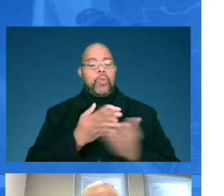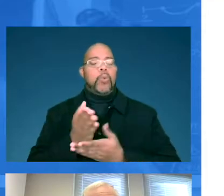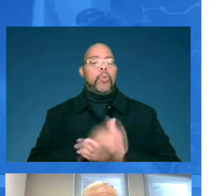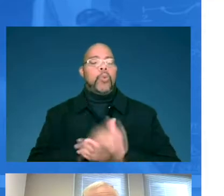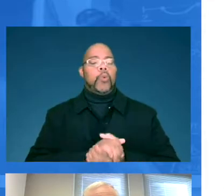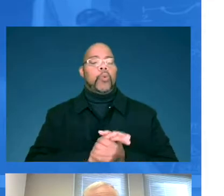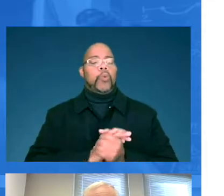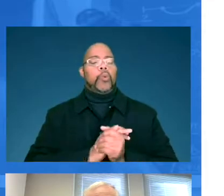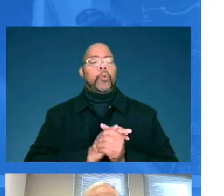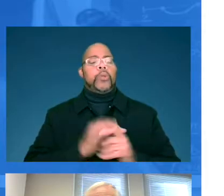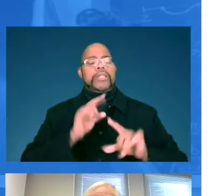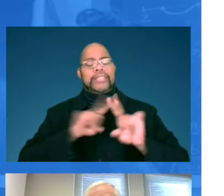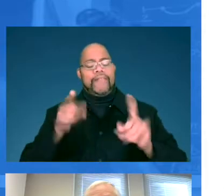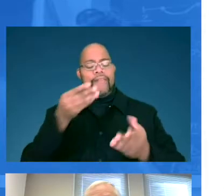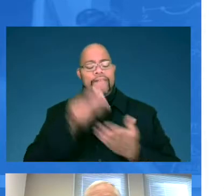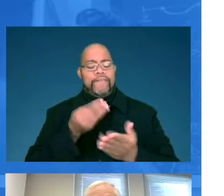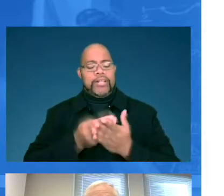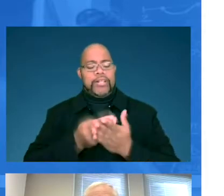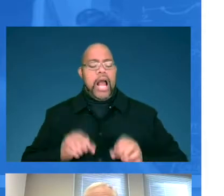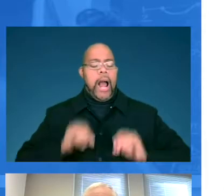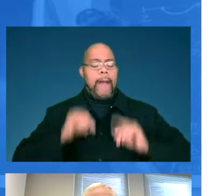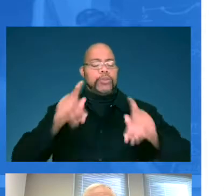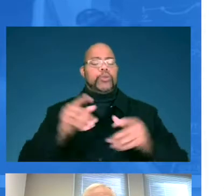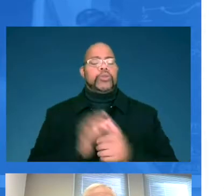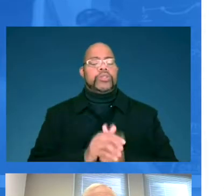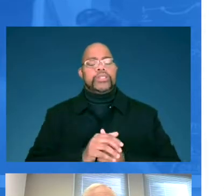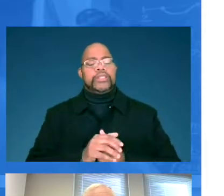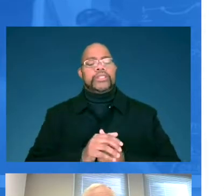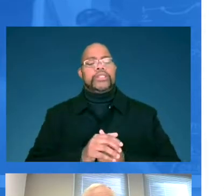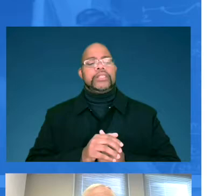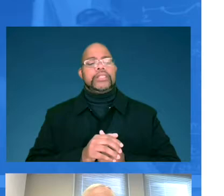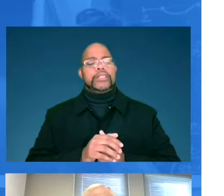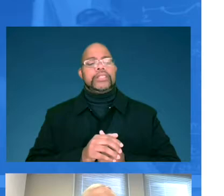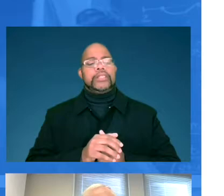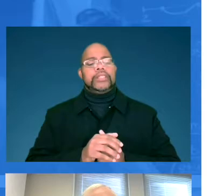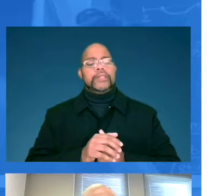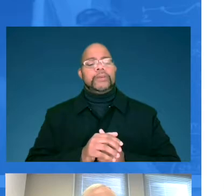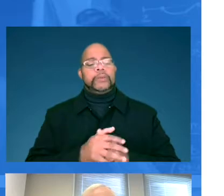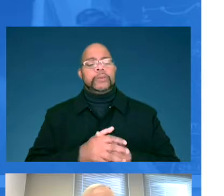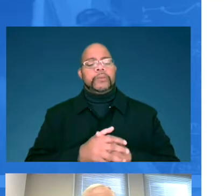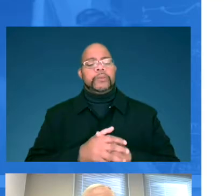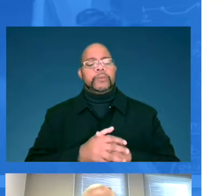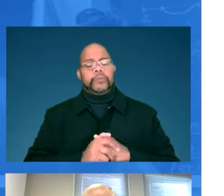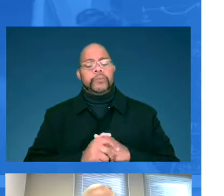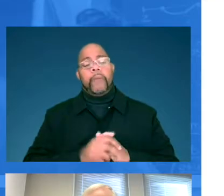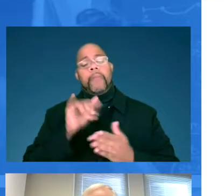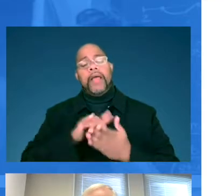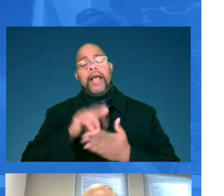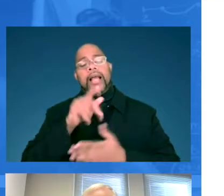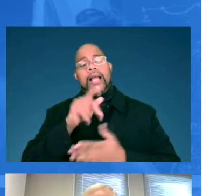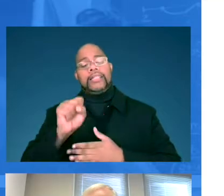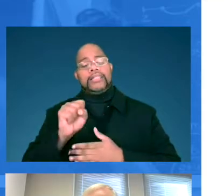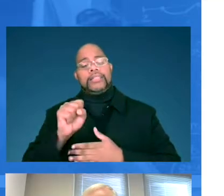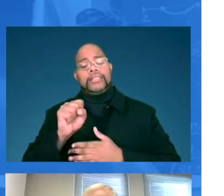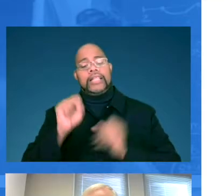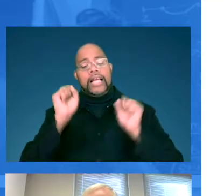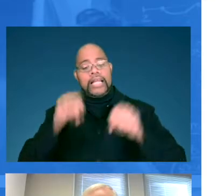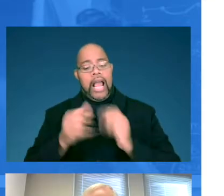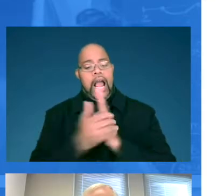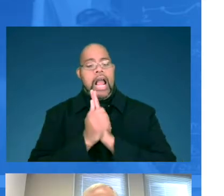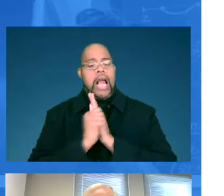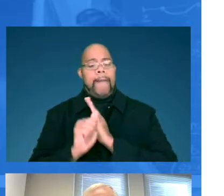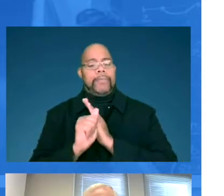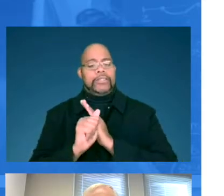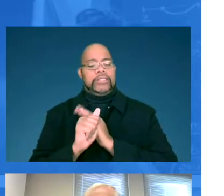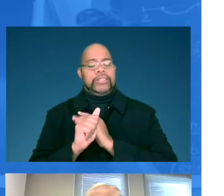funding opportunities, and Dean can talk more about this, is the Kansas Can Competency Framework. And